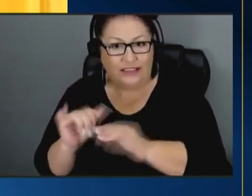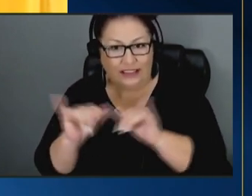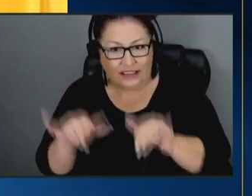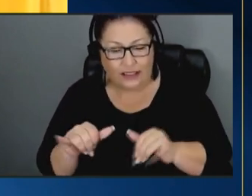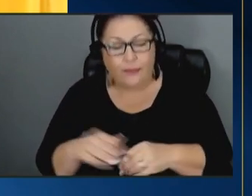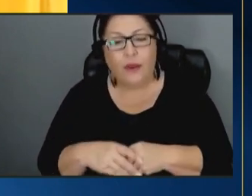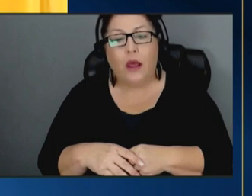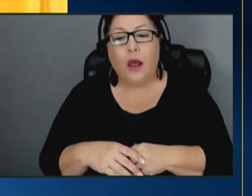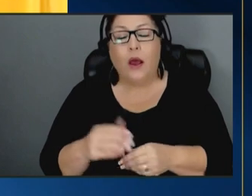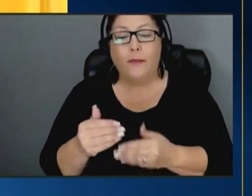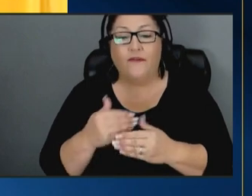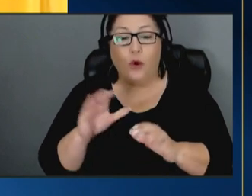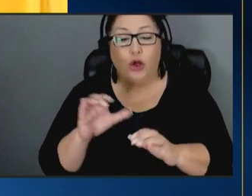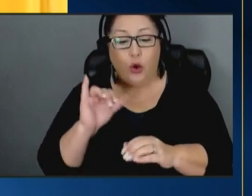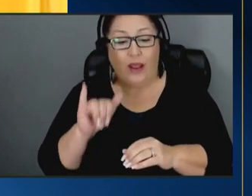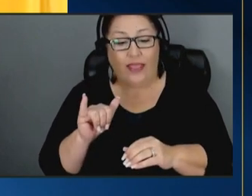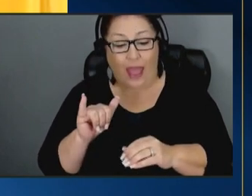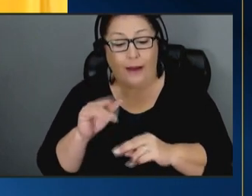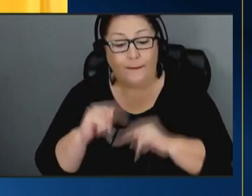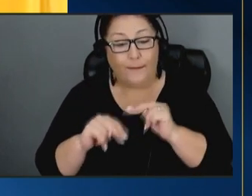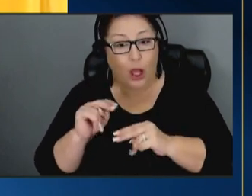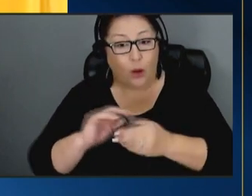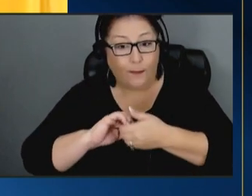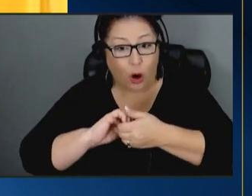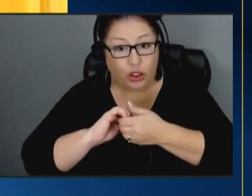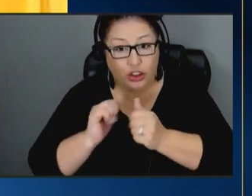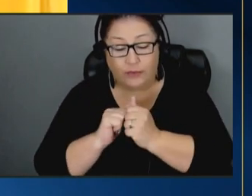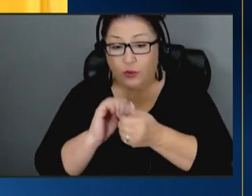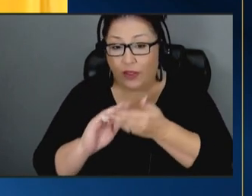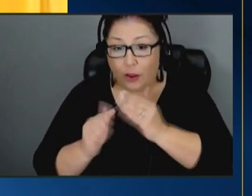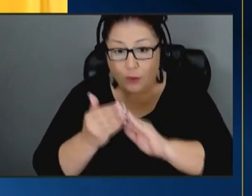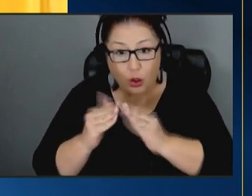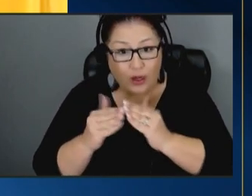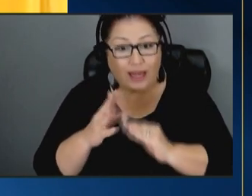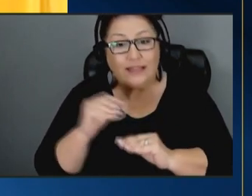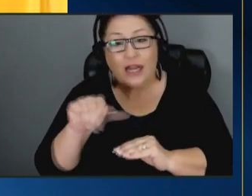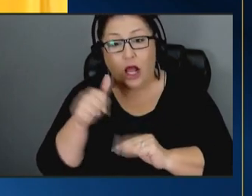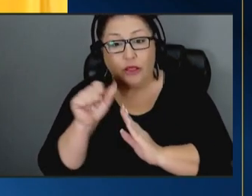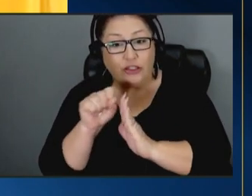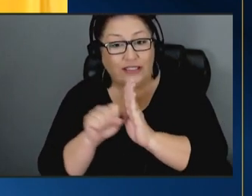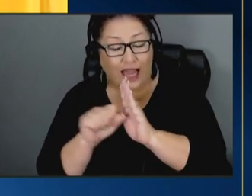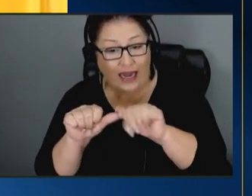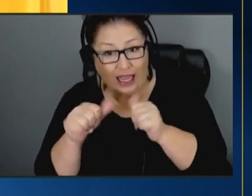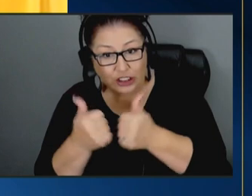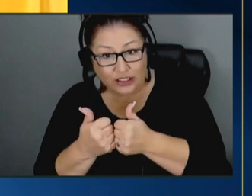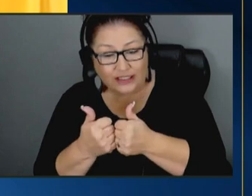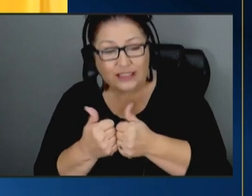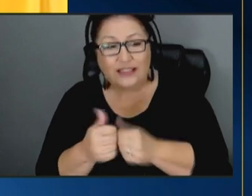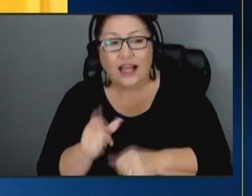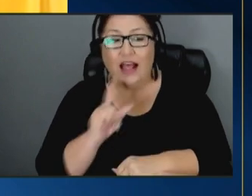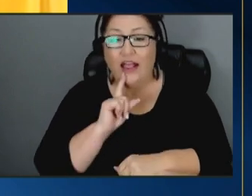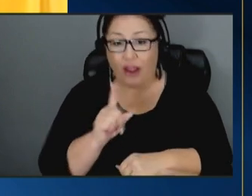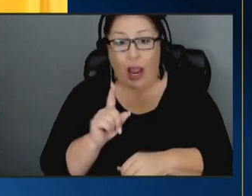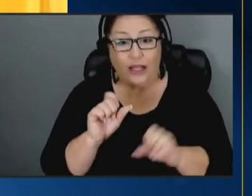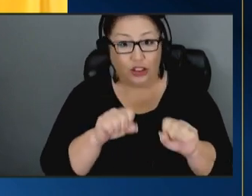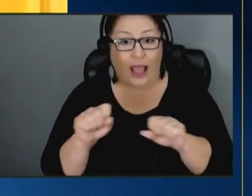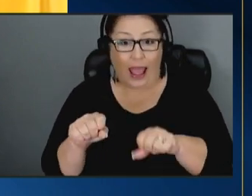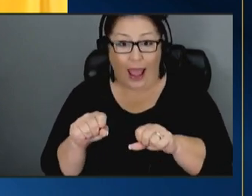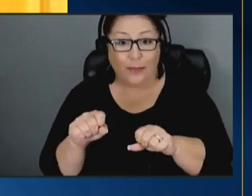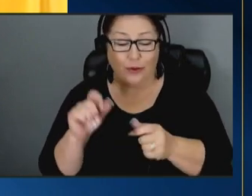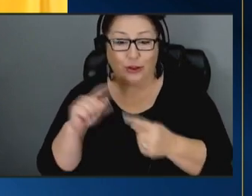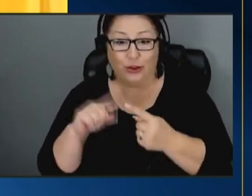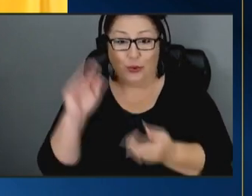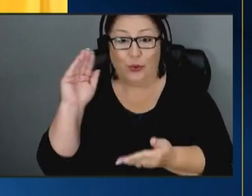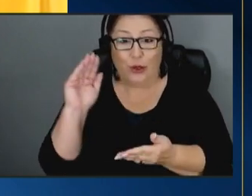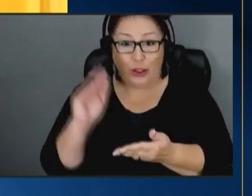and build partnerships with communities and other state agencies they're actually able to reduce the